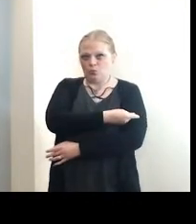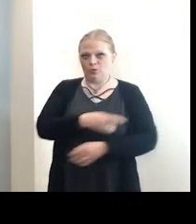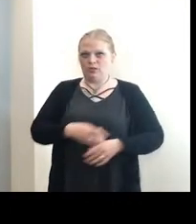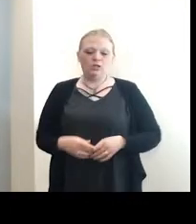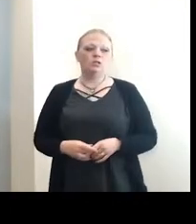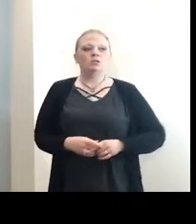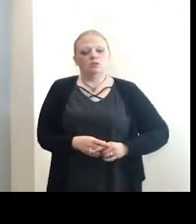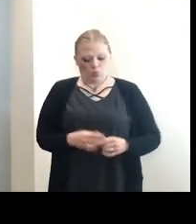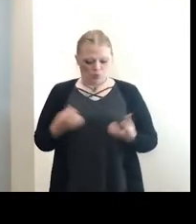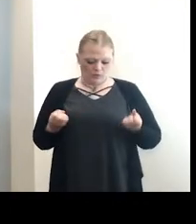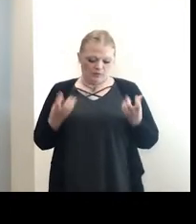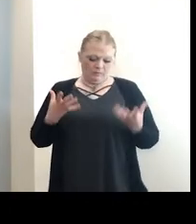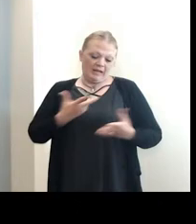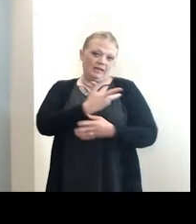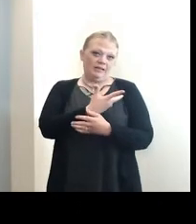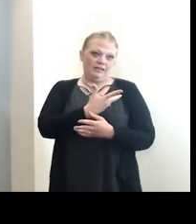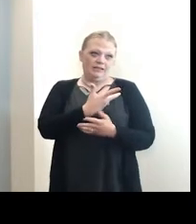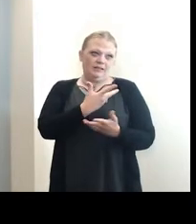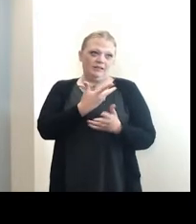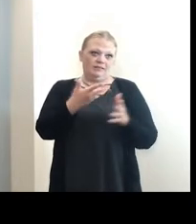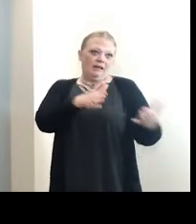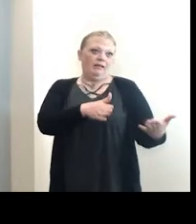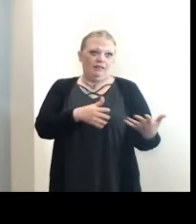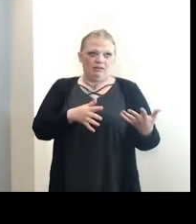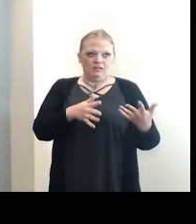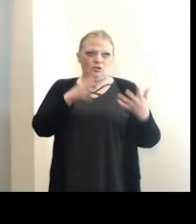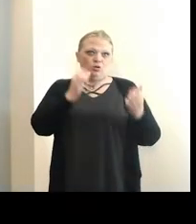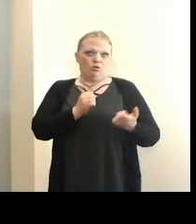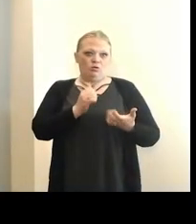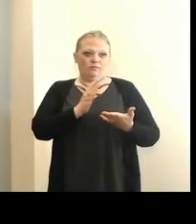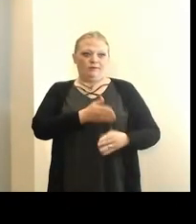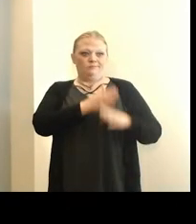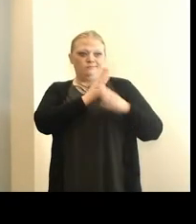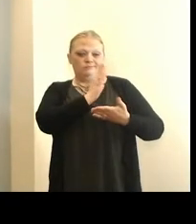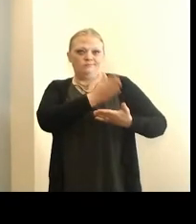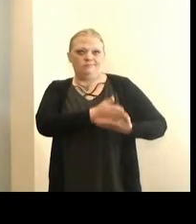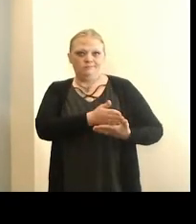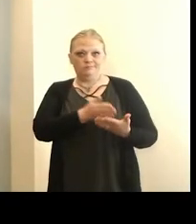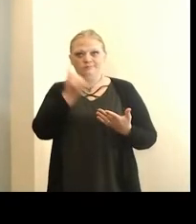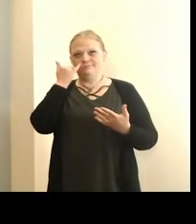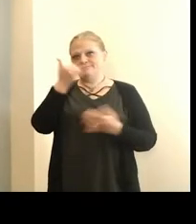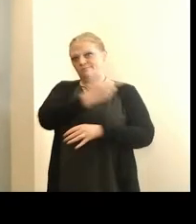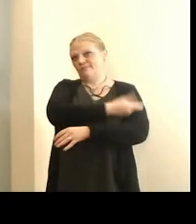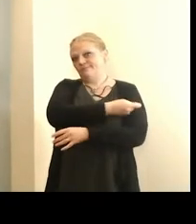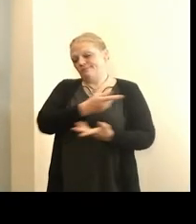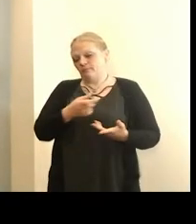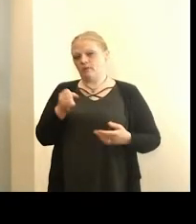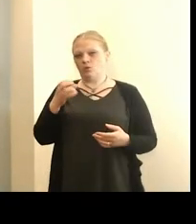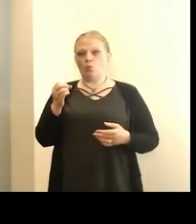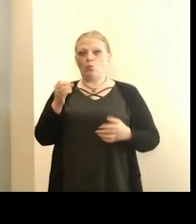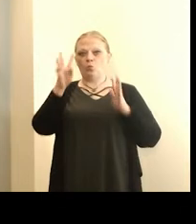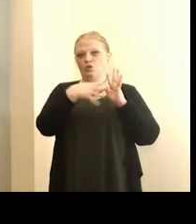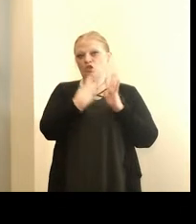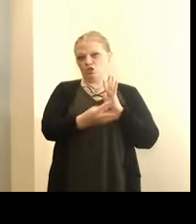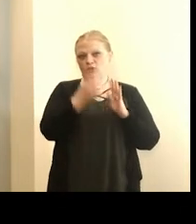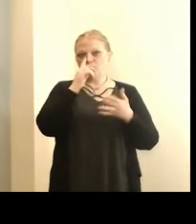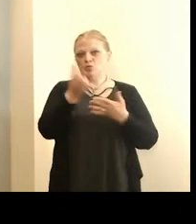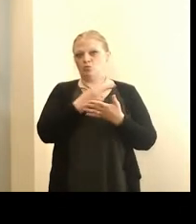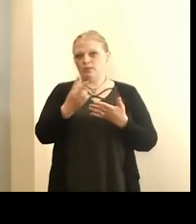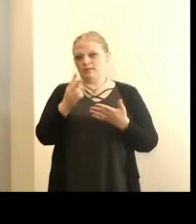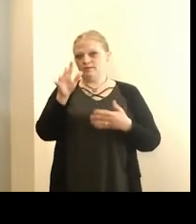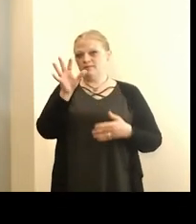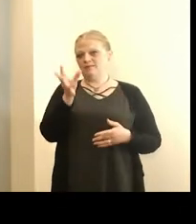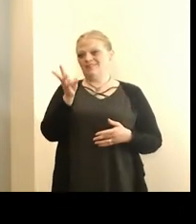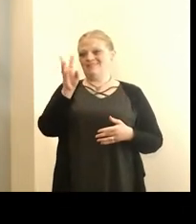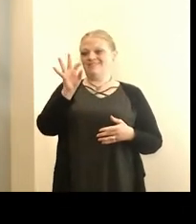many of these deaths could have been prevented if individuals had been vaccinated. Hospitalization data two-week chart 69